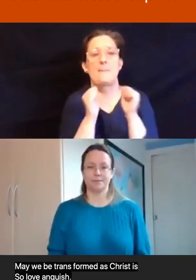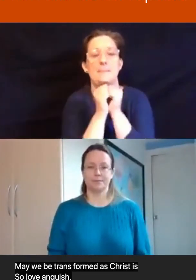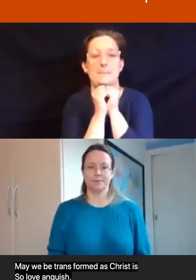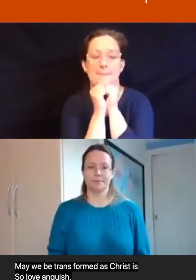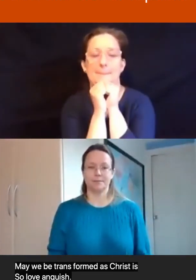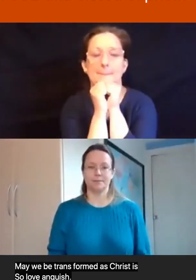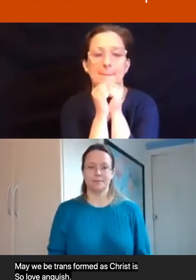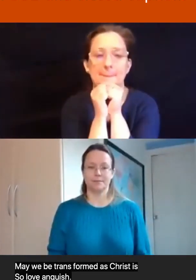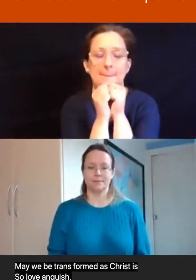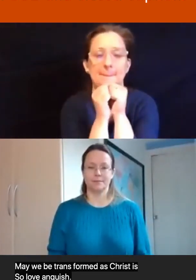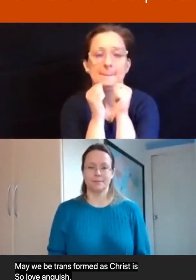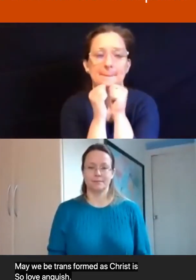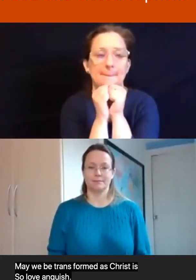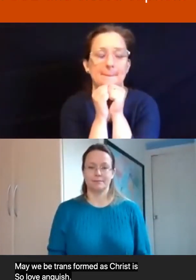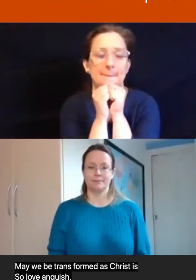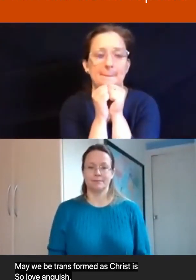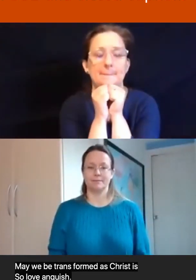Amen. Amen indeed.